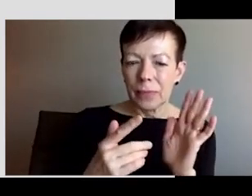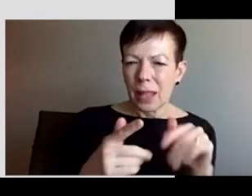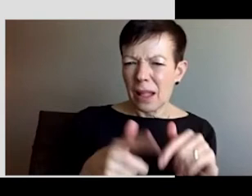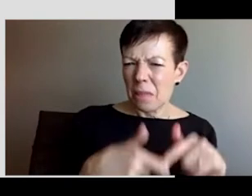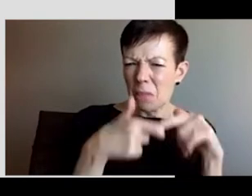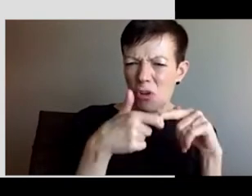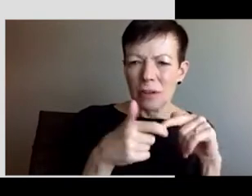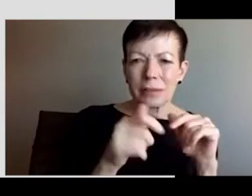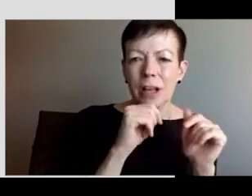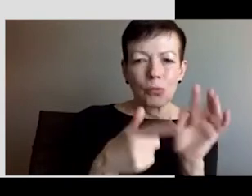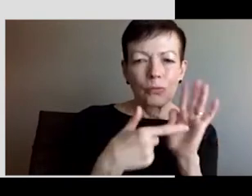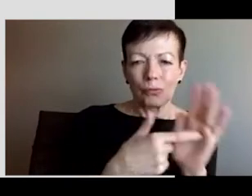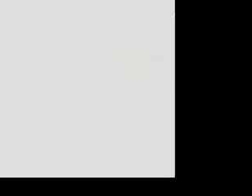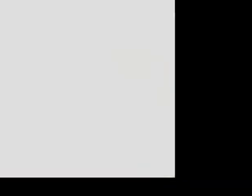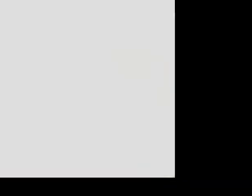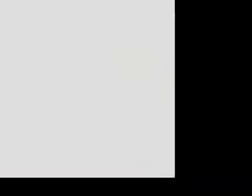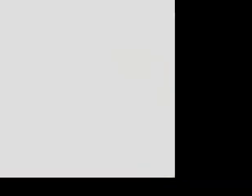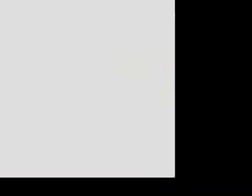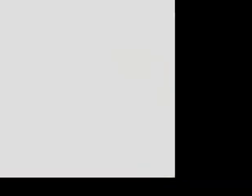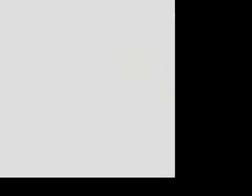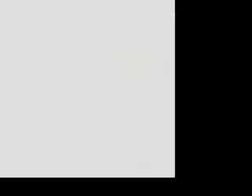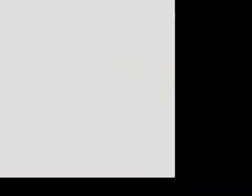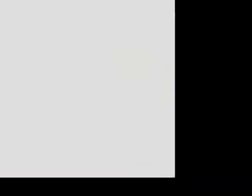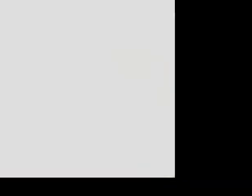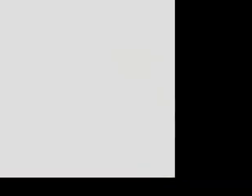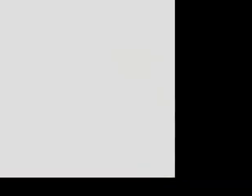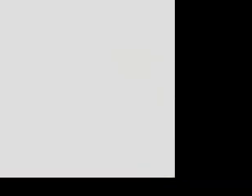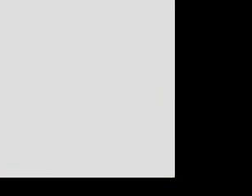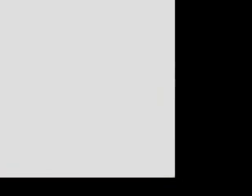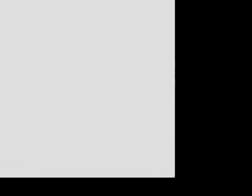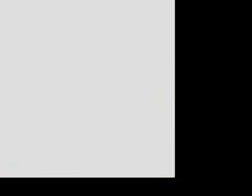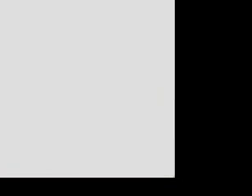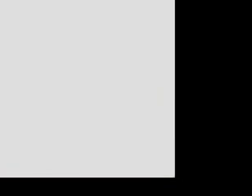that's where they go to shelter when the air raid sirens go off.